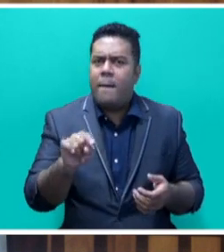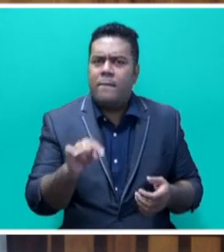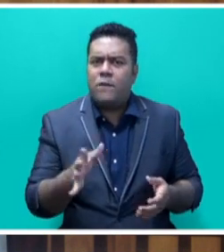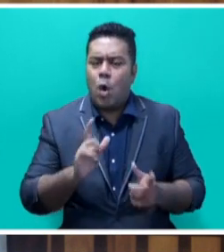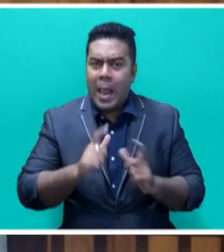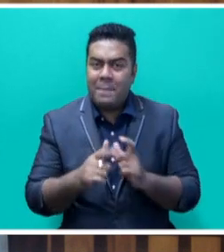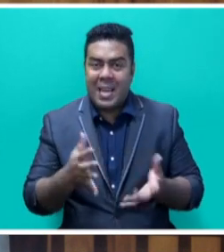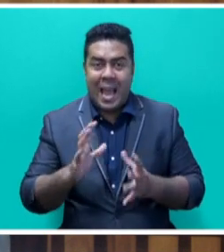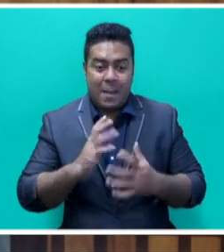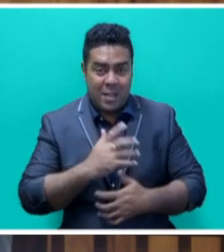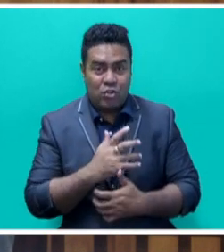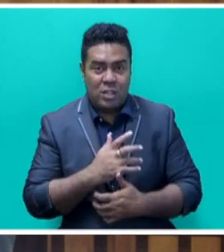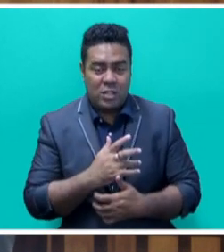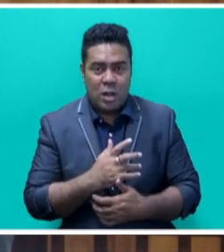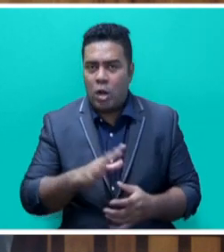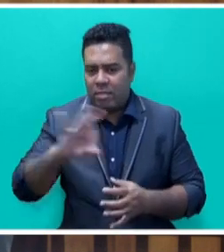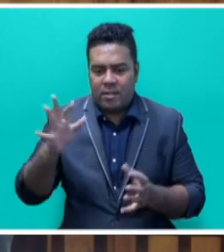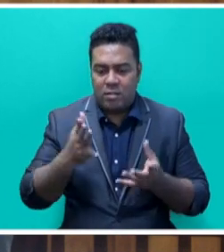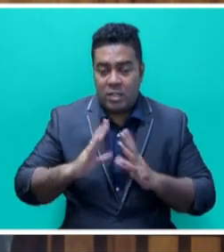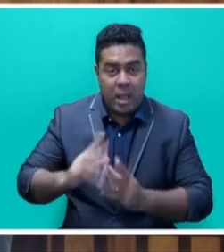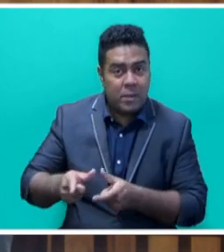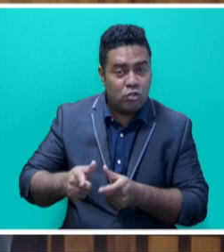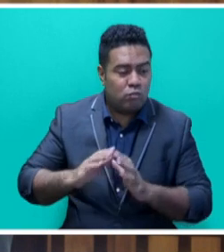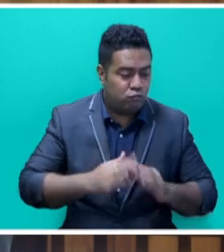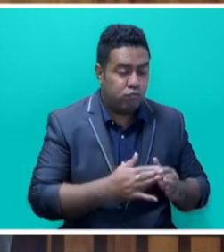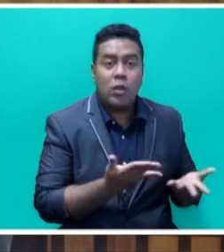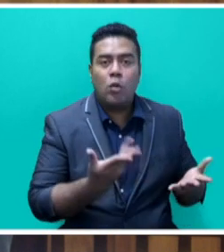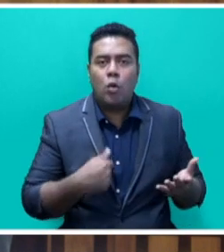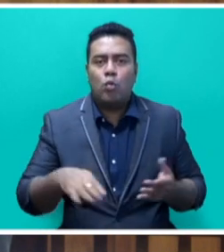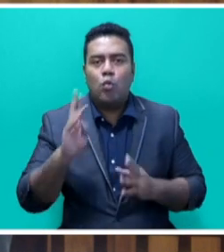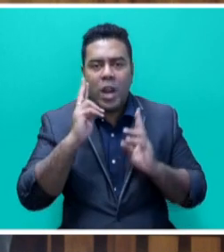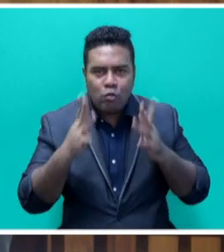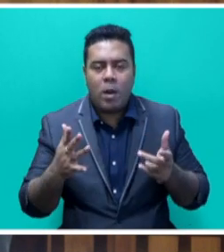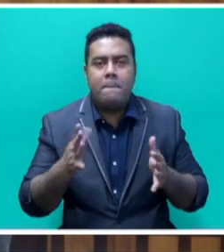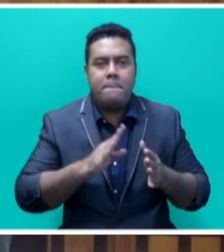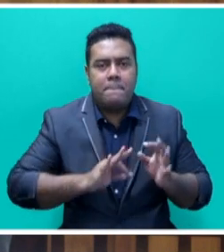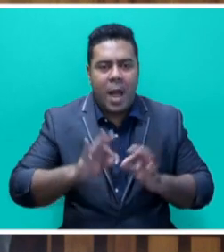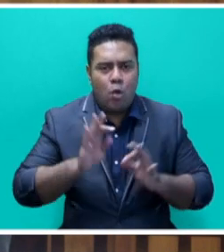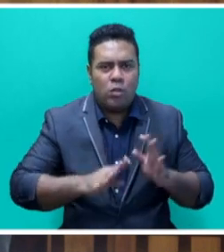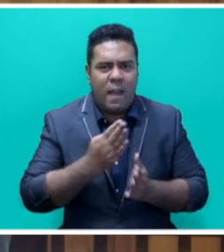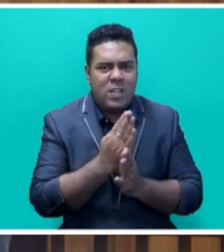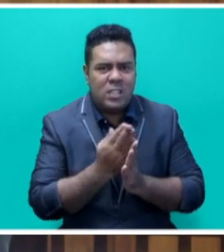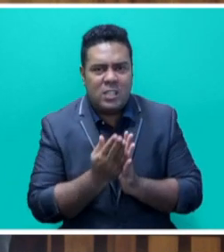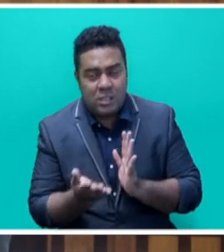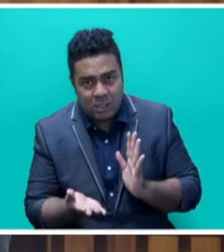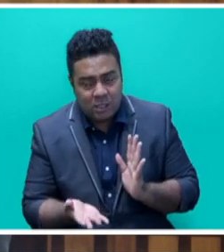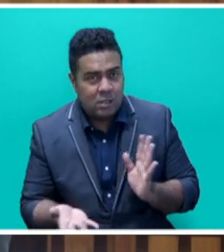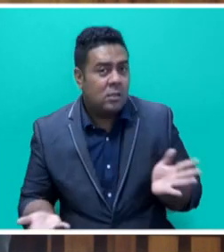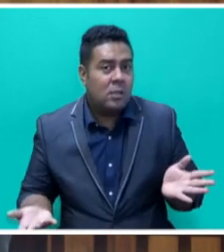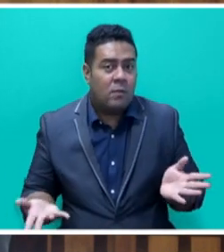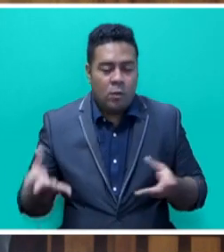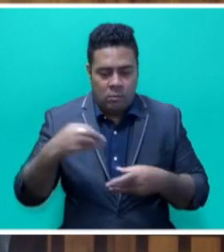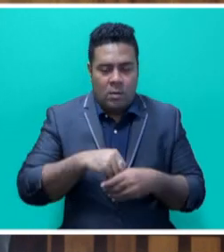climate adaptation without causing damage to natural biodiversity. A dozen low-lying communities have already benefited from this innovative